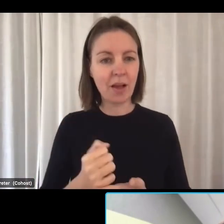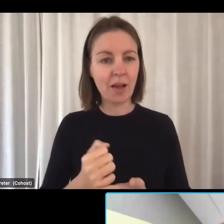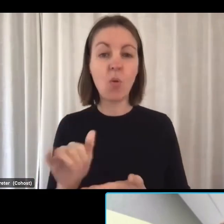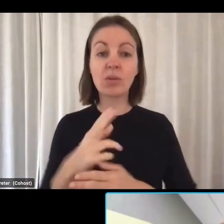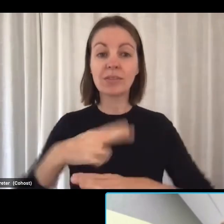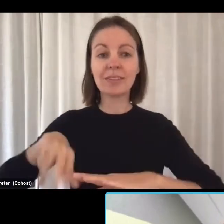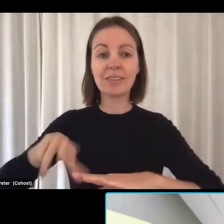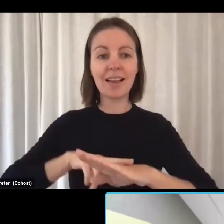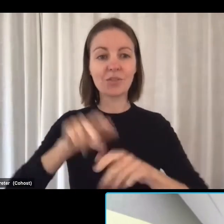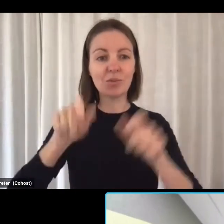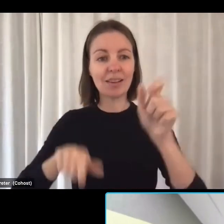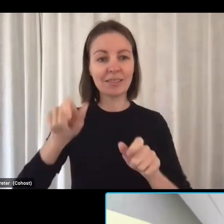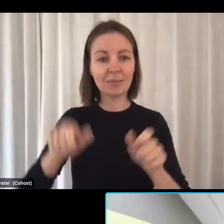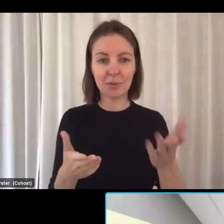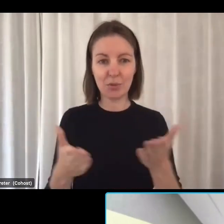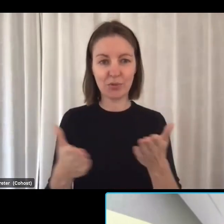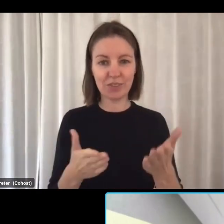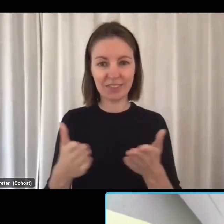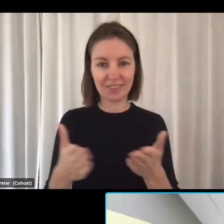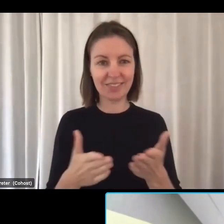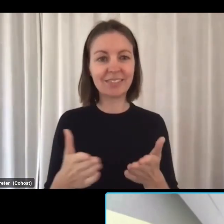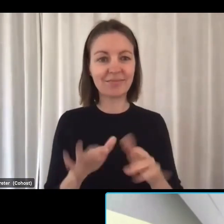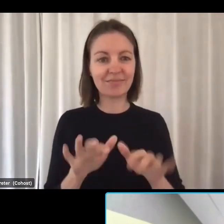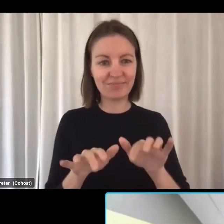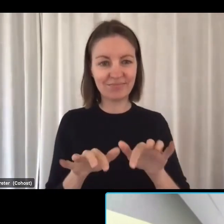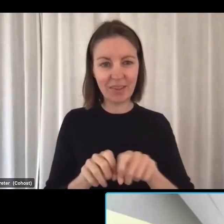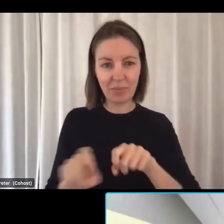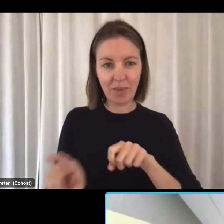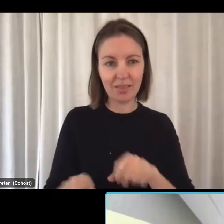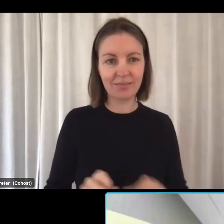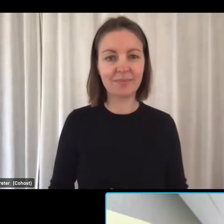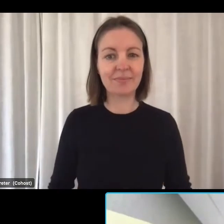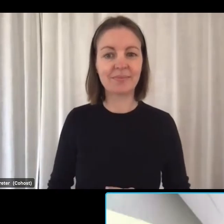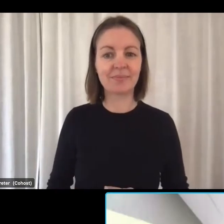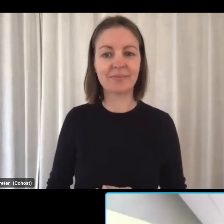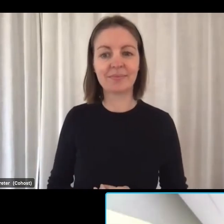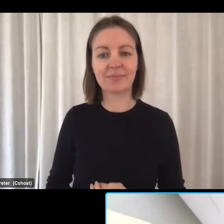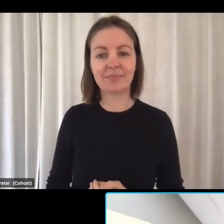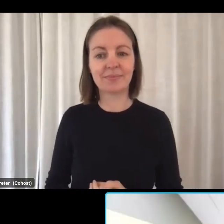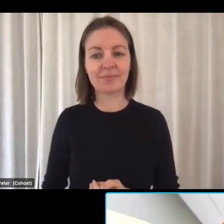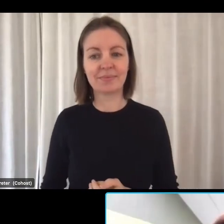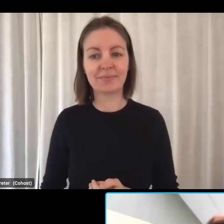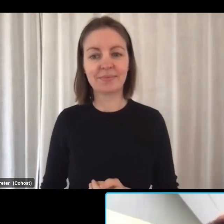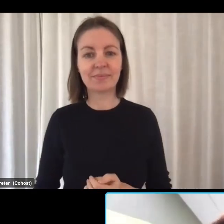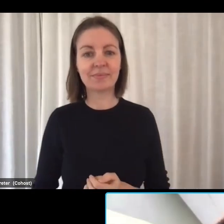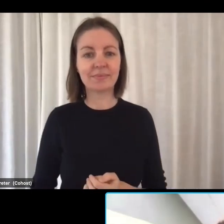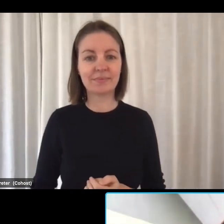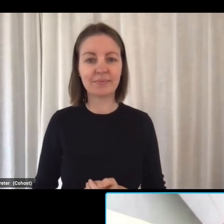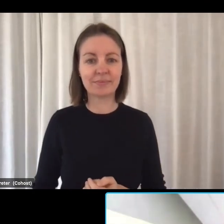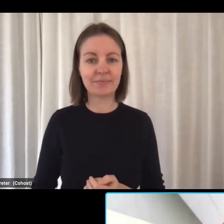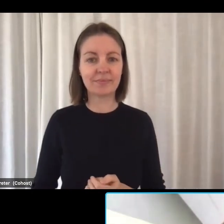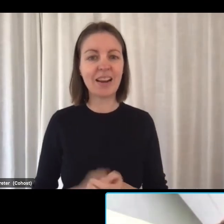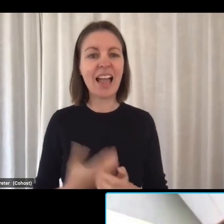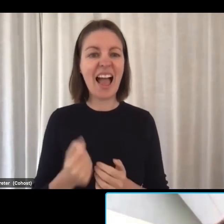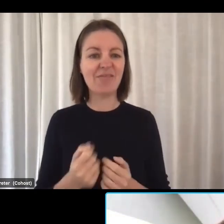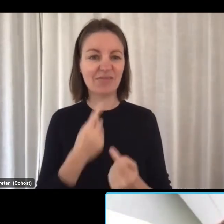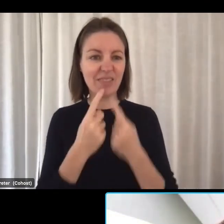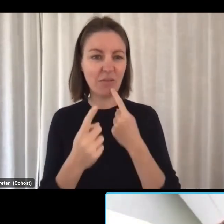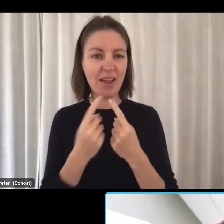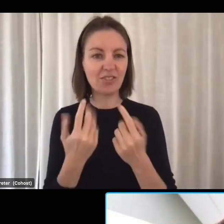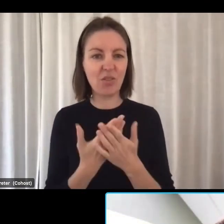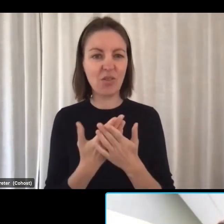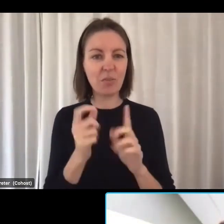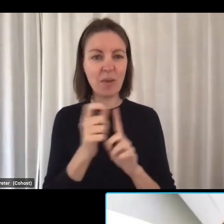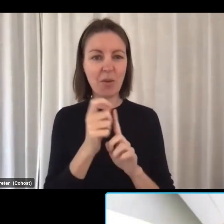service line at desi.gov.au. So those are available in the slides, as I said, and they're